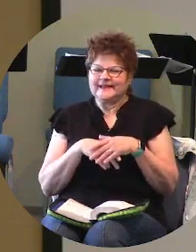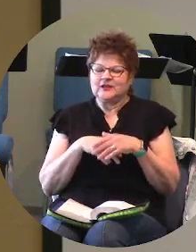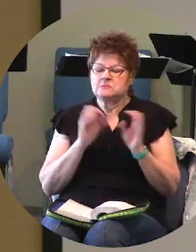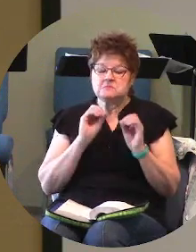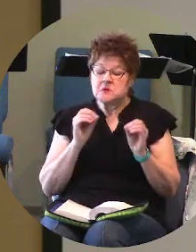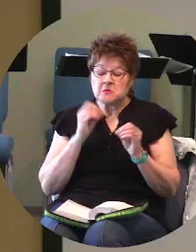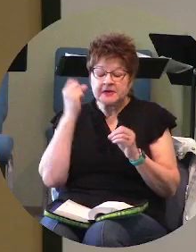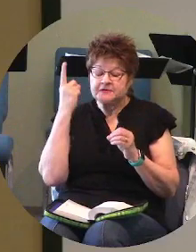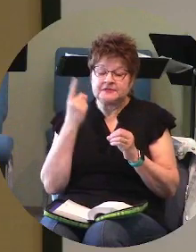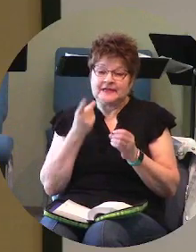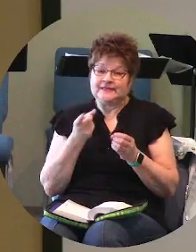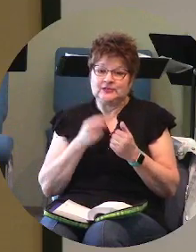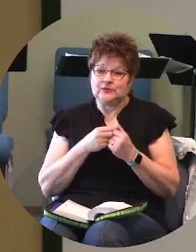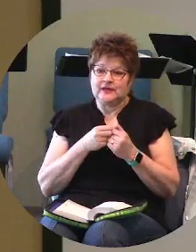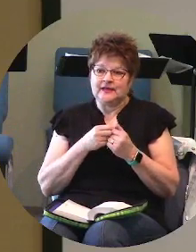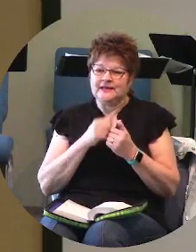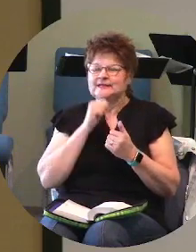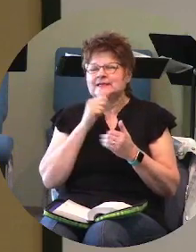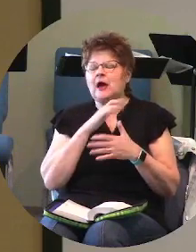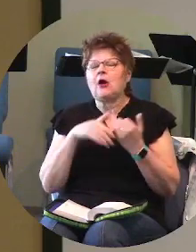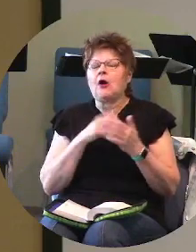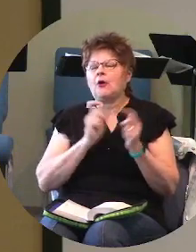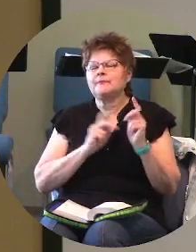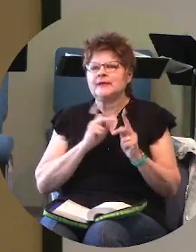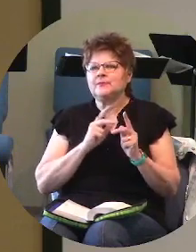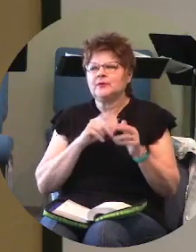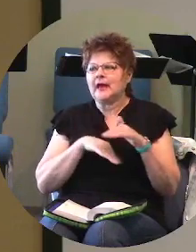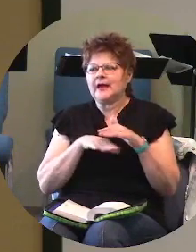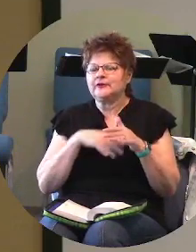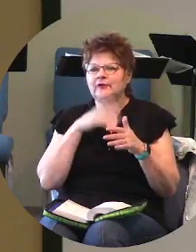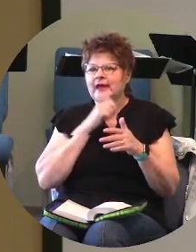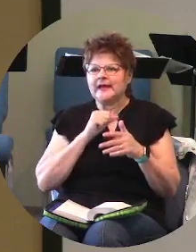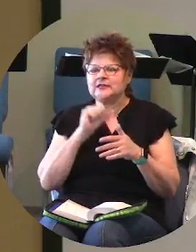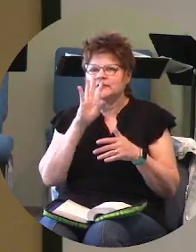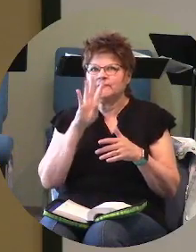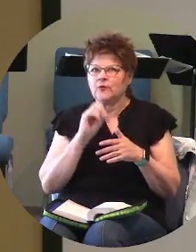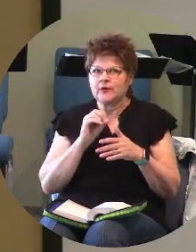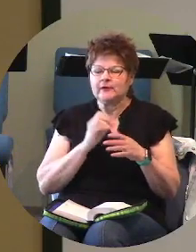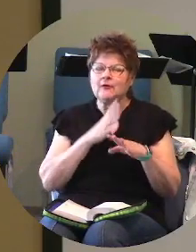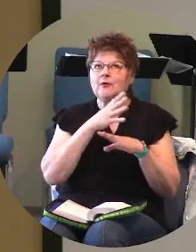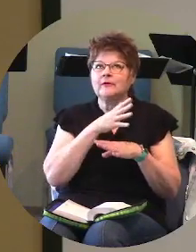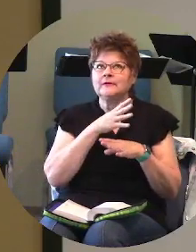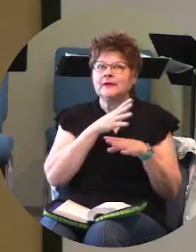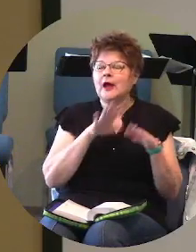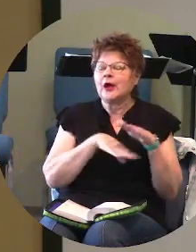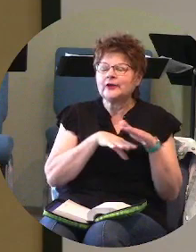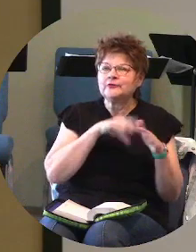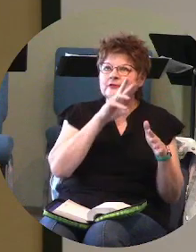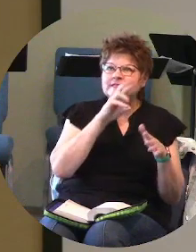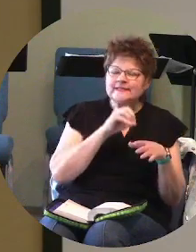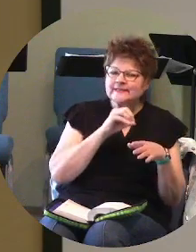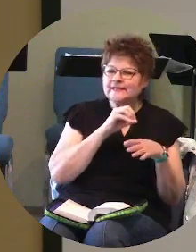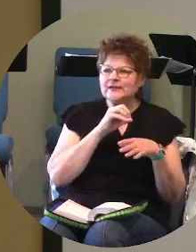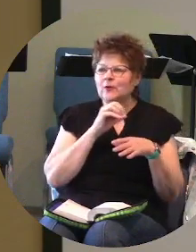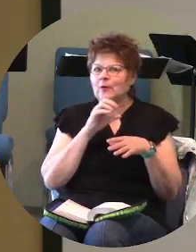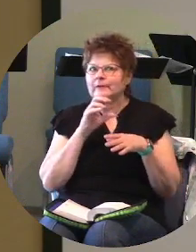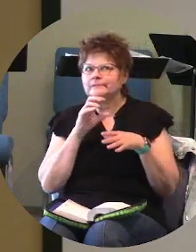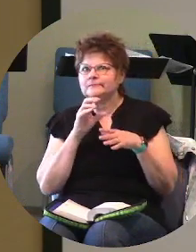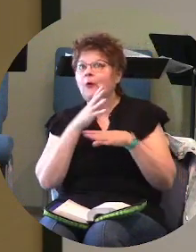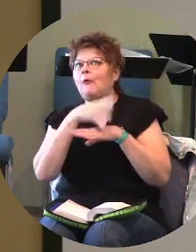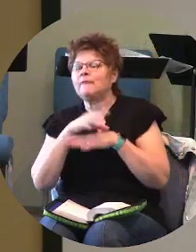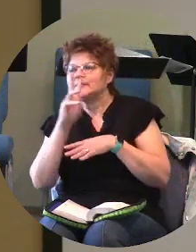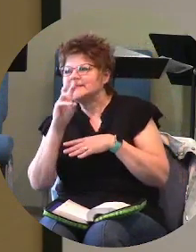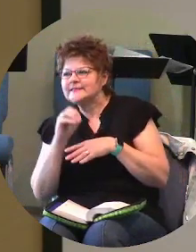you and that's not all under 40s because under 60s well over 60s i i think in general